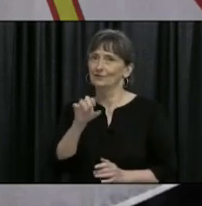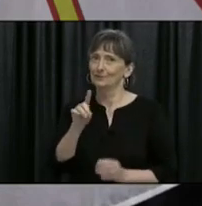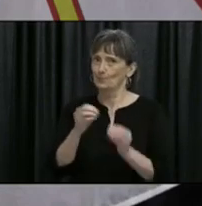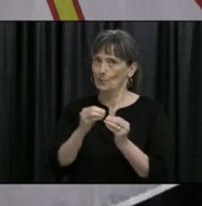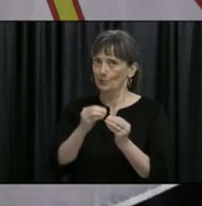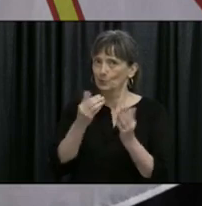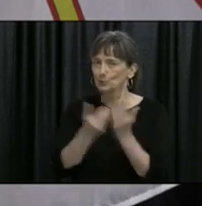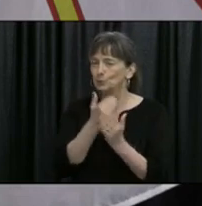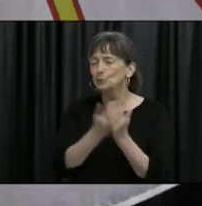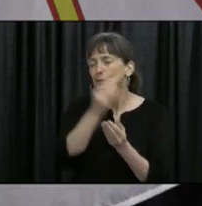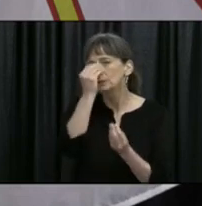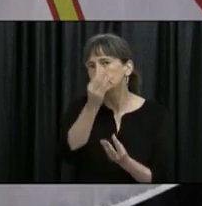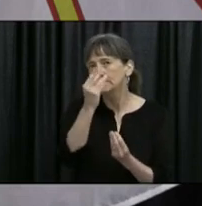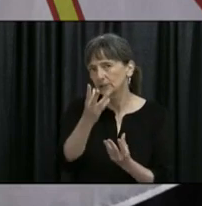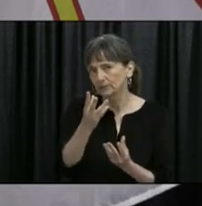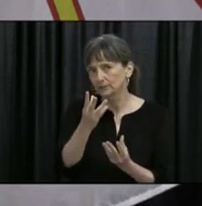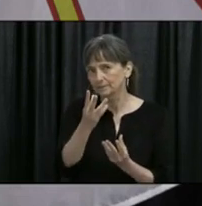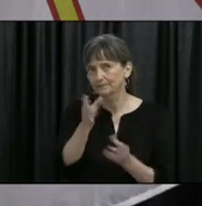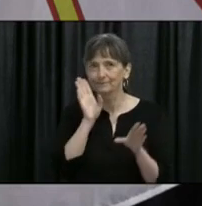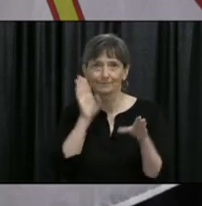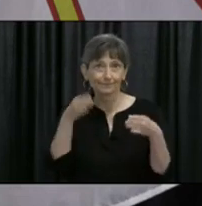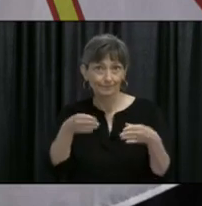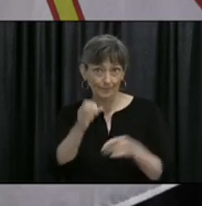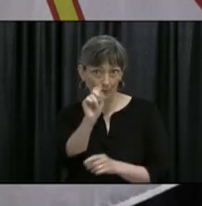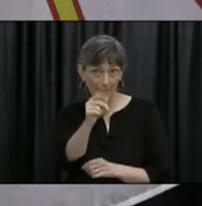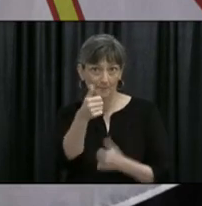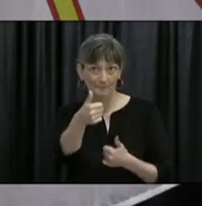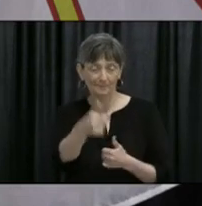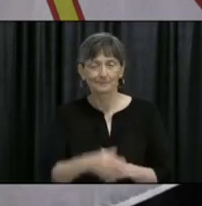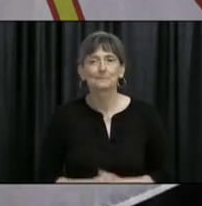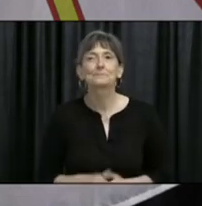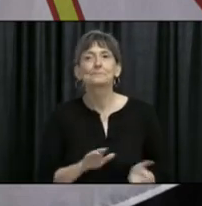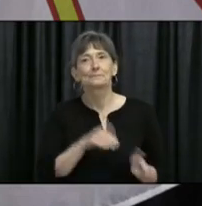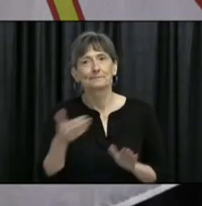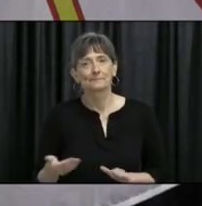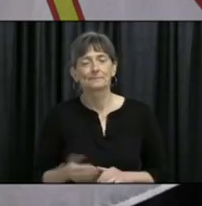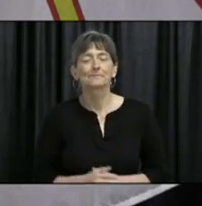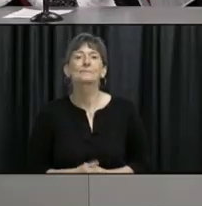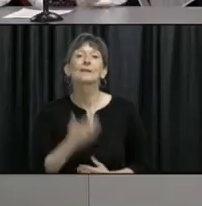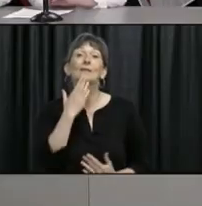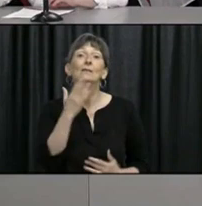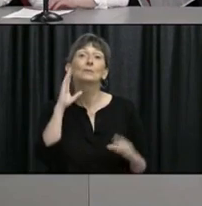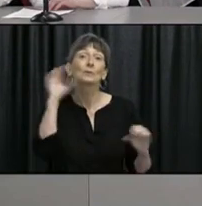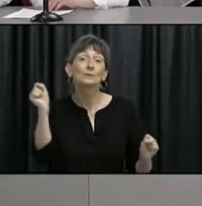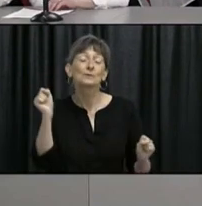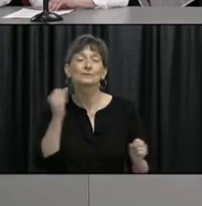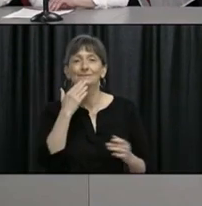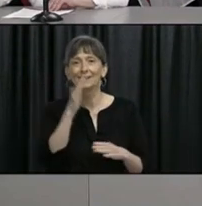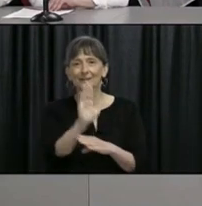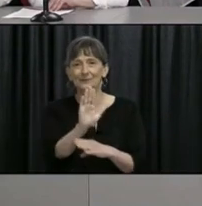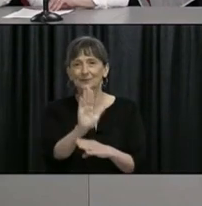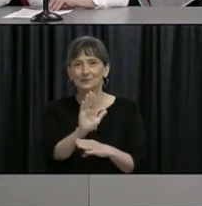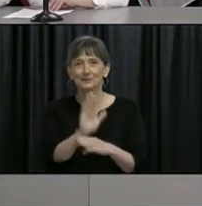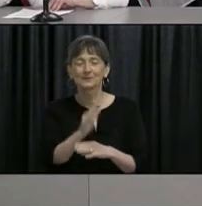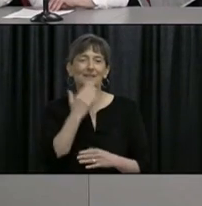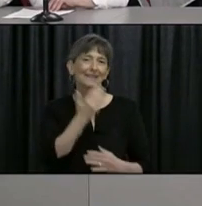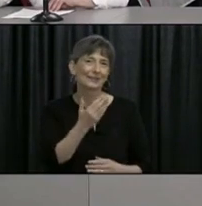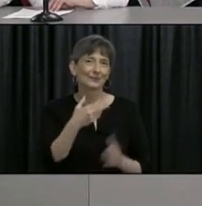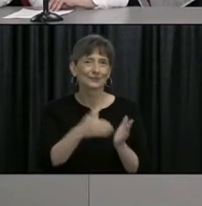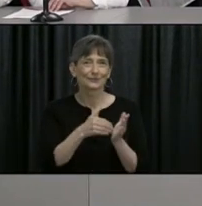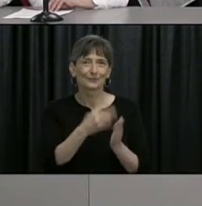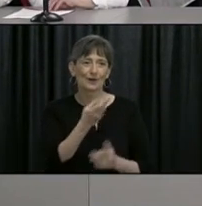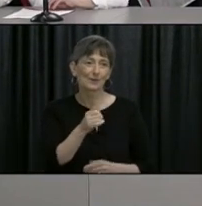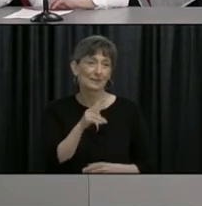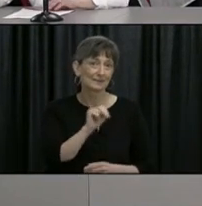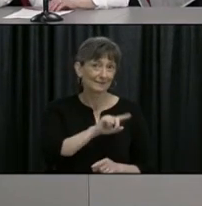information that we'd ask you to pay particular attention to. So Dr. Fitzgerald. Thank you, Premier, good afternoon, everyone. Thank you, Dr. Raman, for being